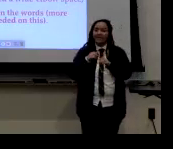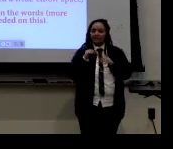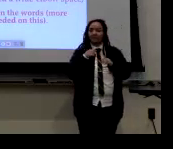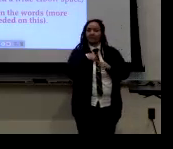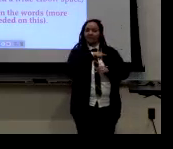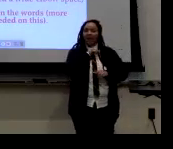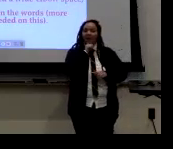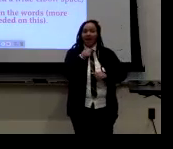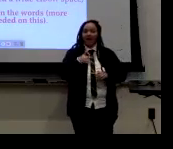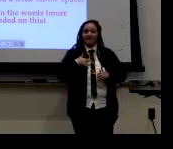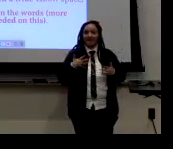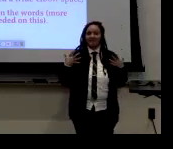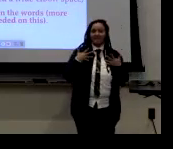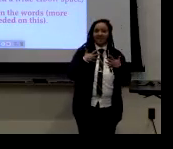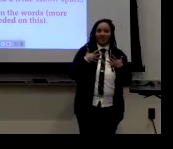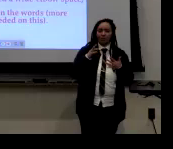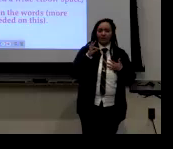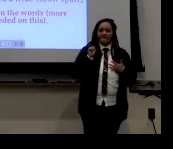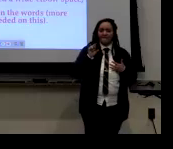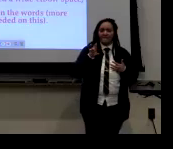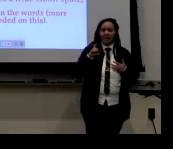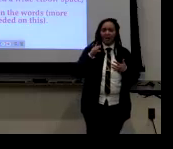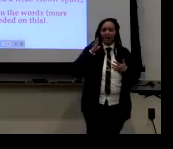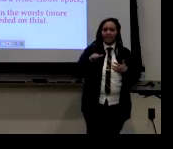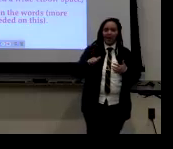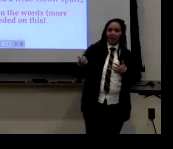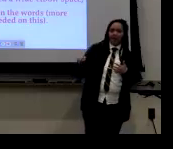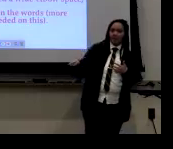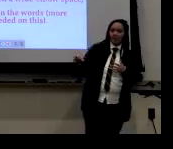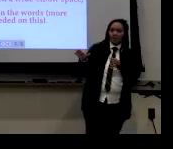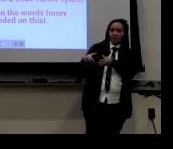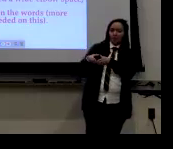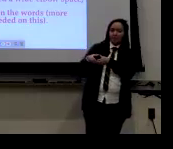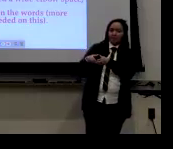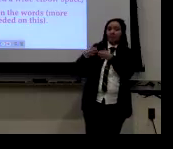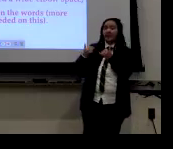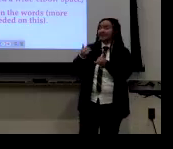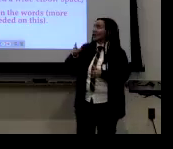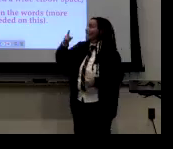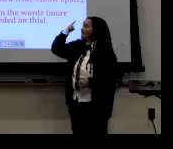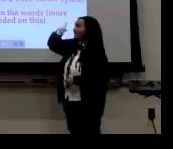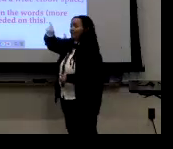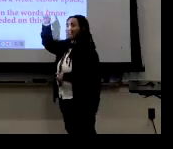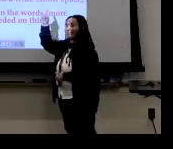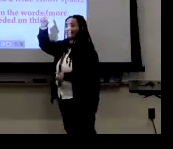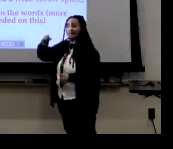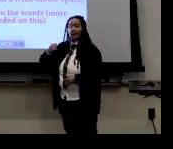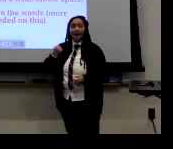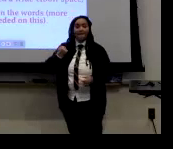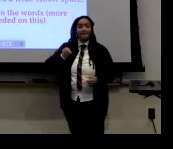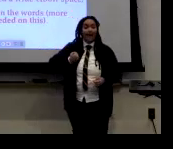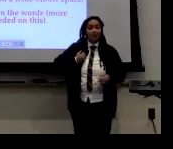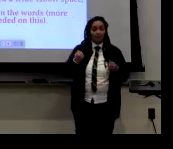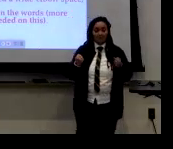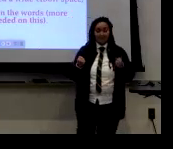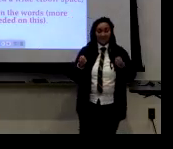so when they go outside of the community and they turn their volume down because they're, um, afraid of, uh, what